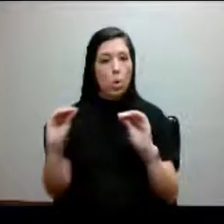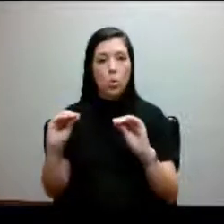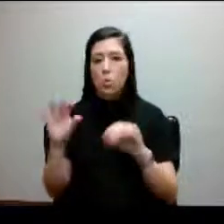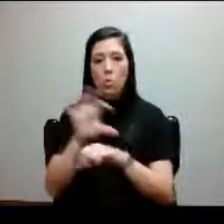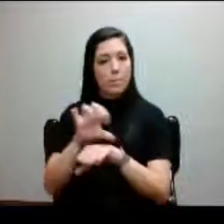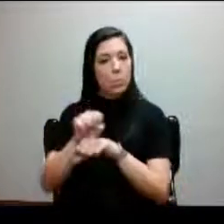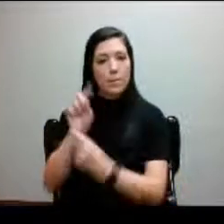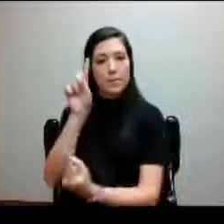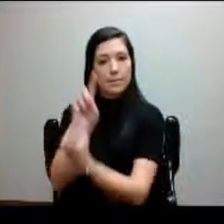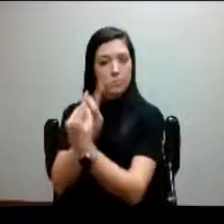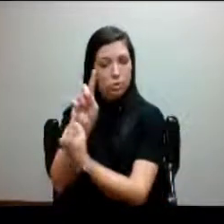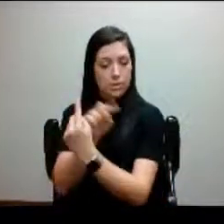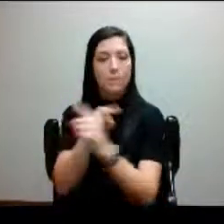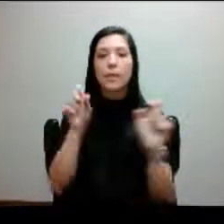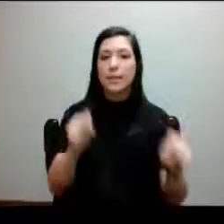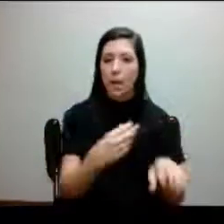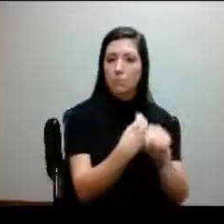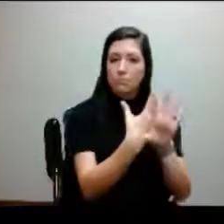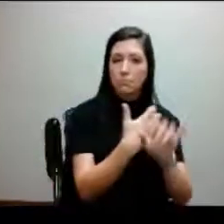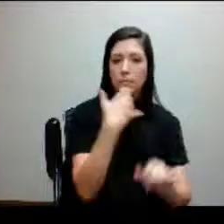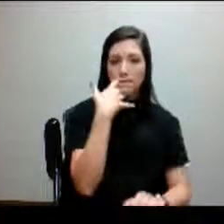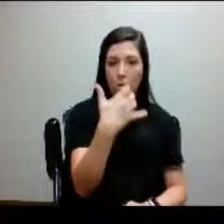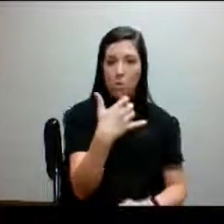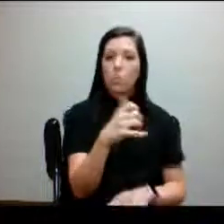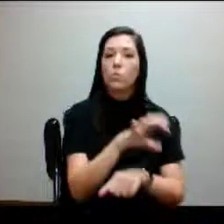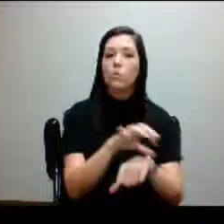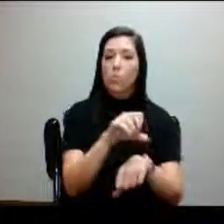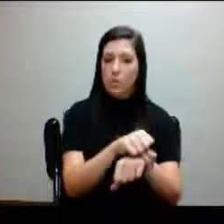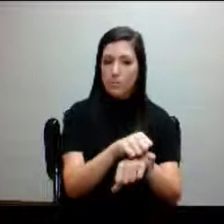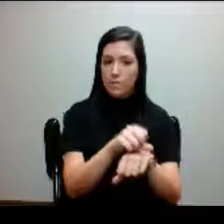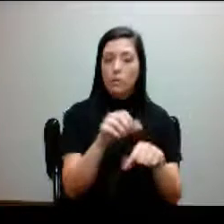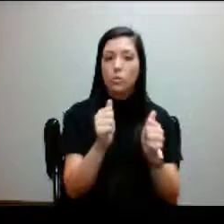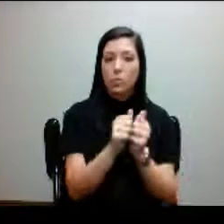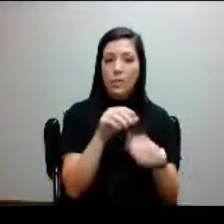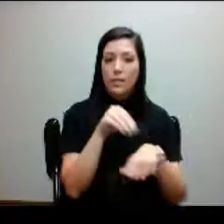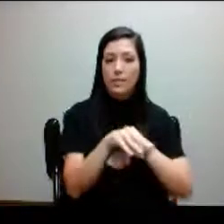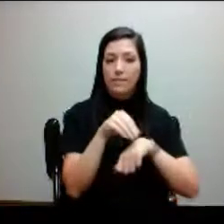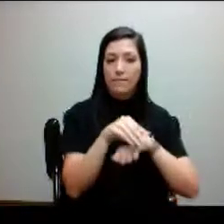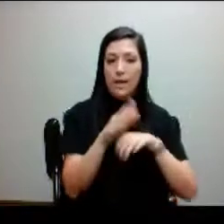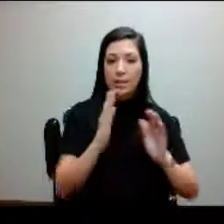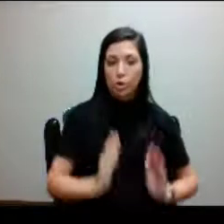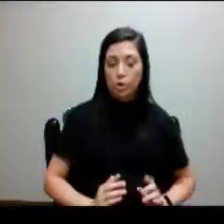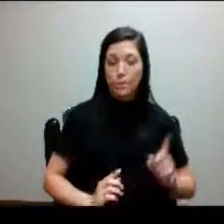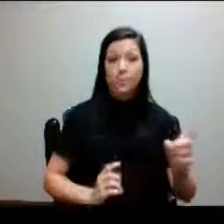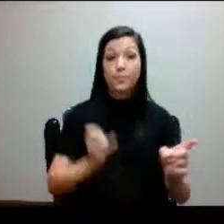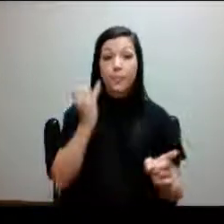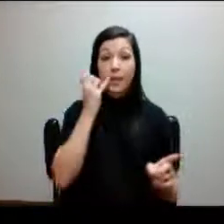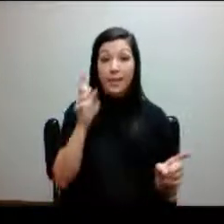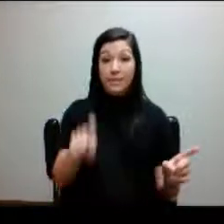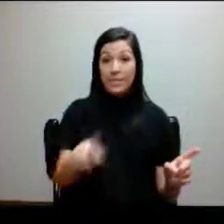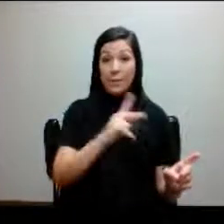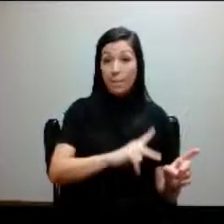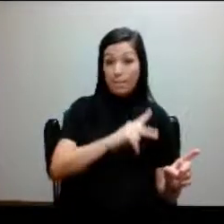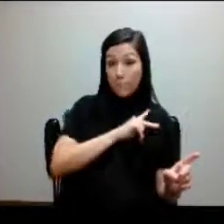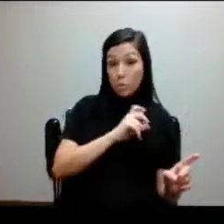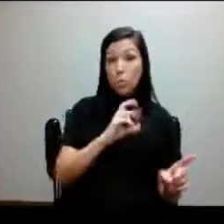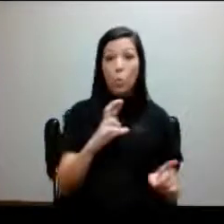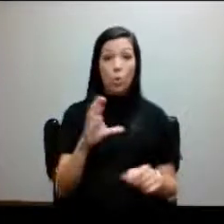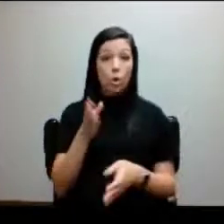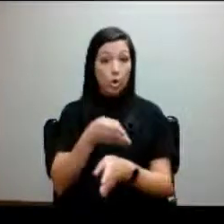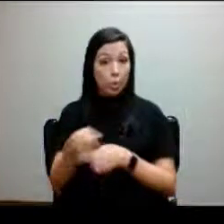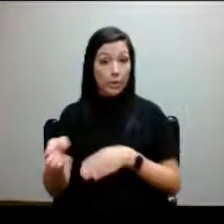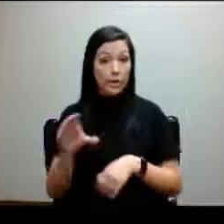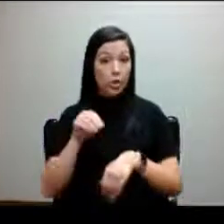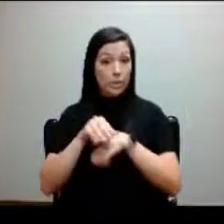but they can have a phone appointment with an academic advisor. Those that need personal or career counseling can also set an appointment